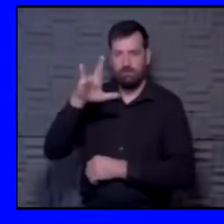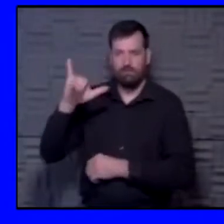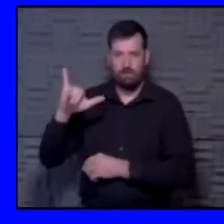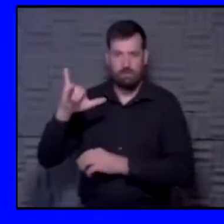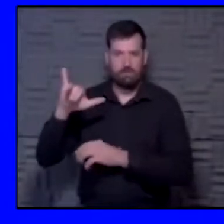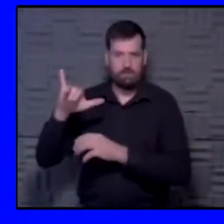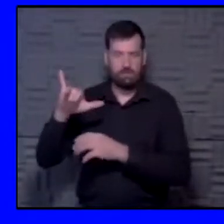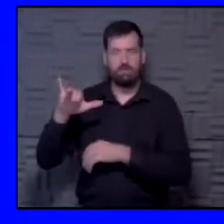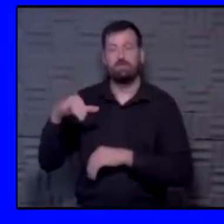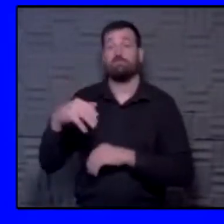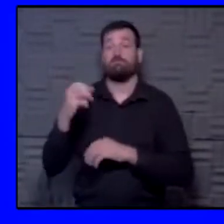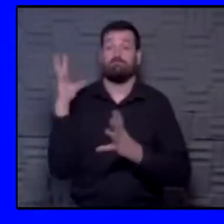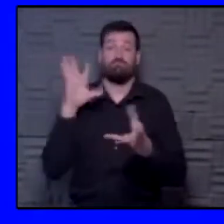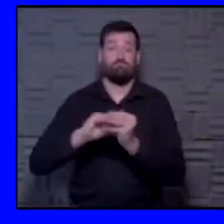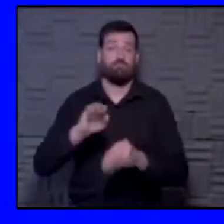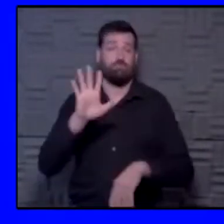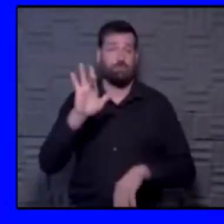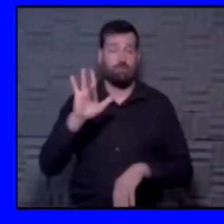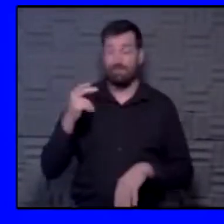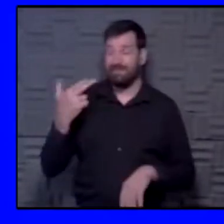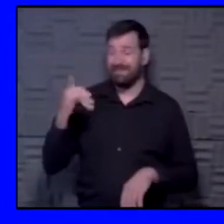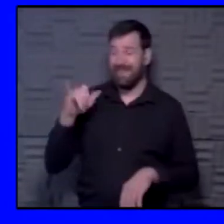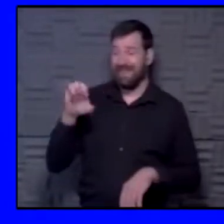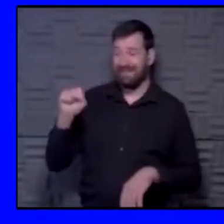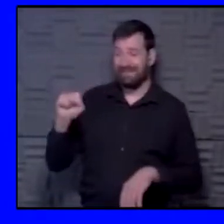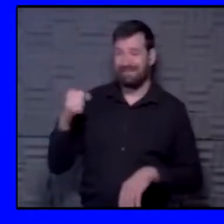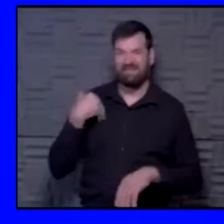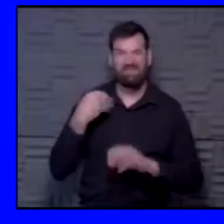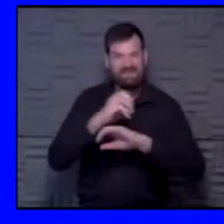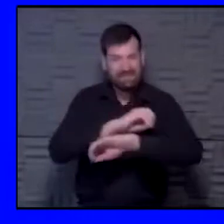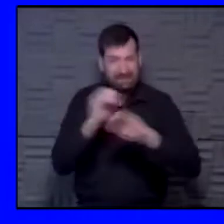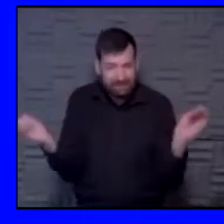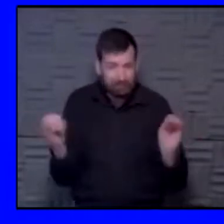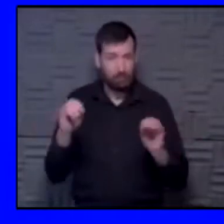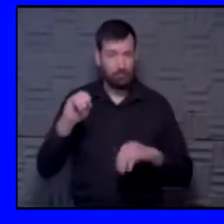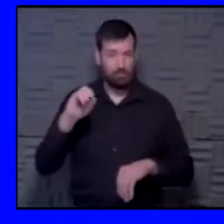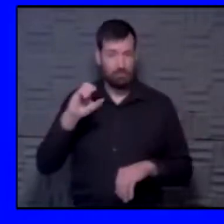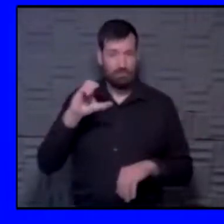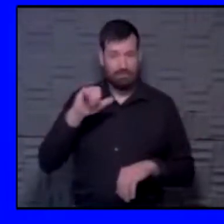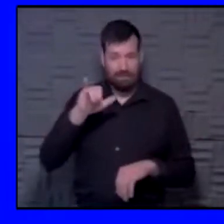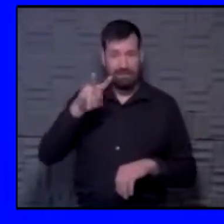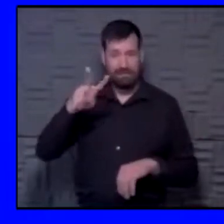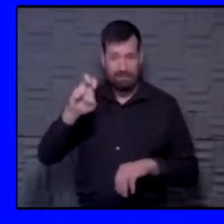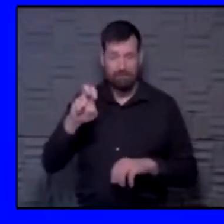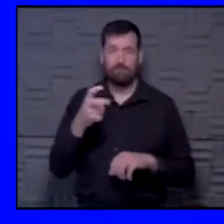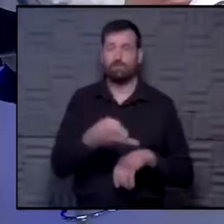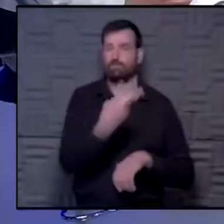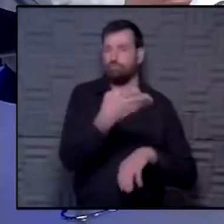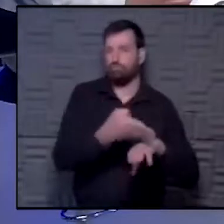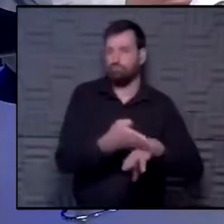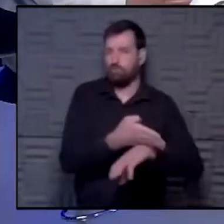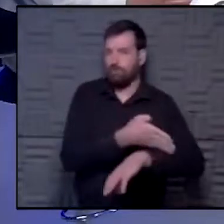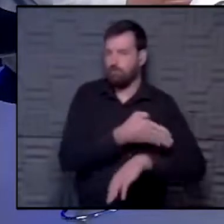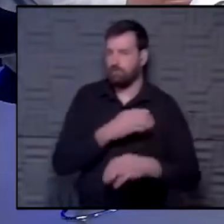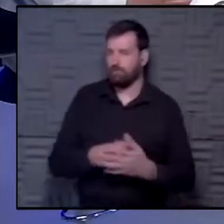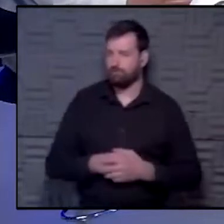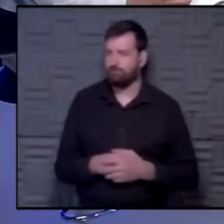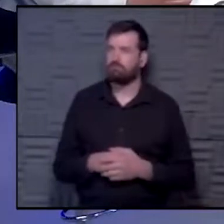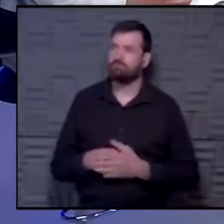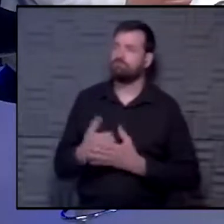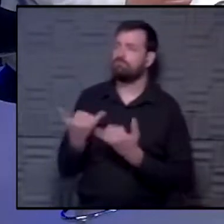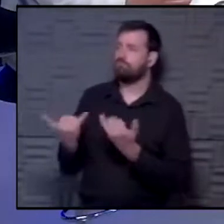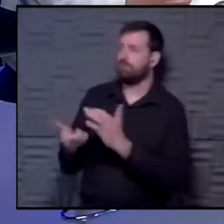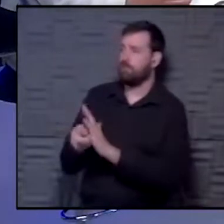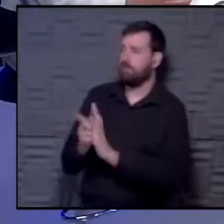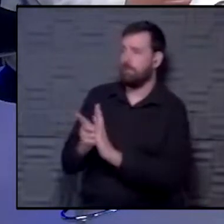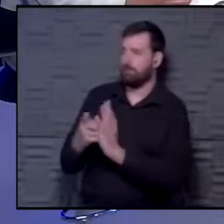patients in the hospital. Hays has zero active infections and two in that recovery period. And let's just take a minute